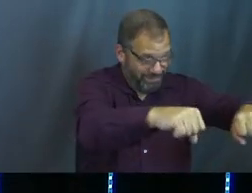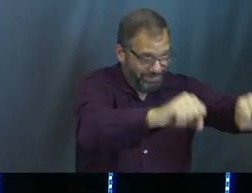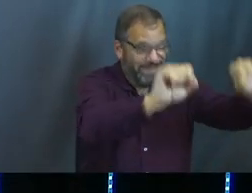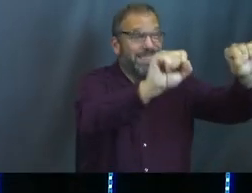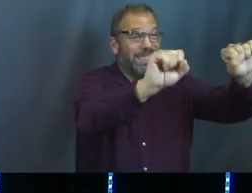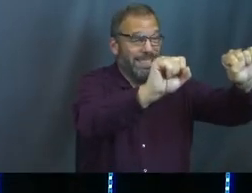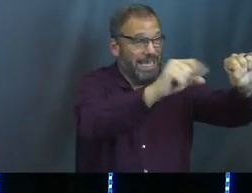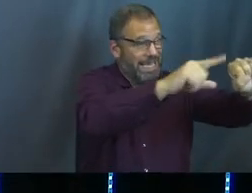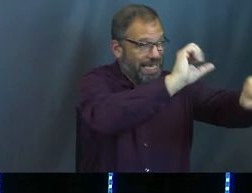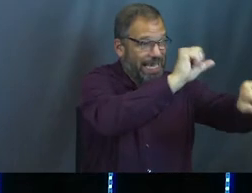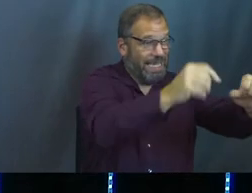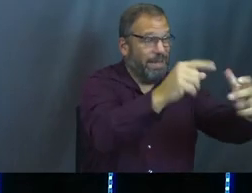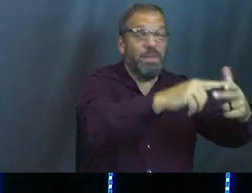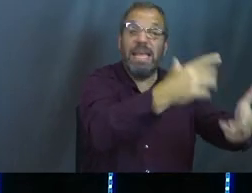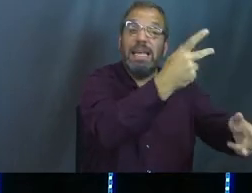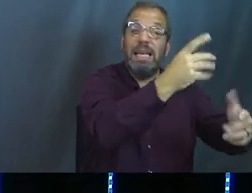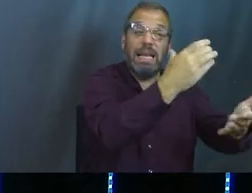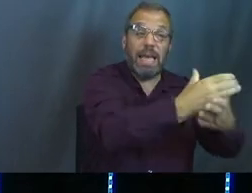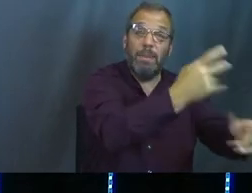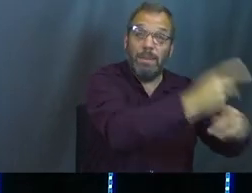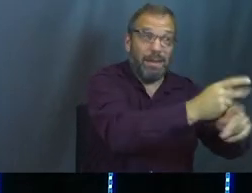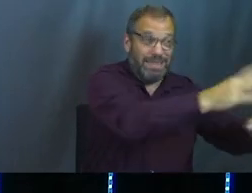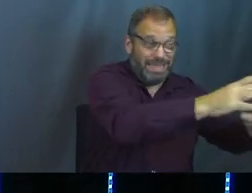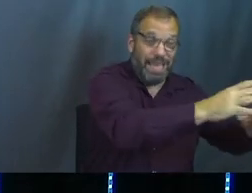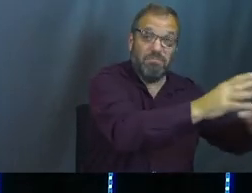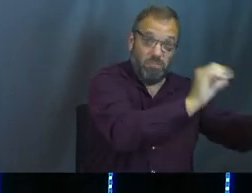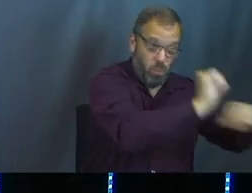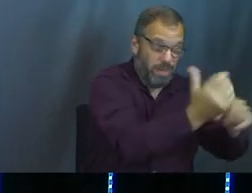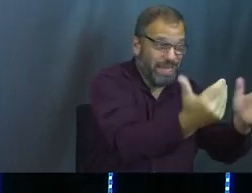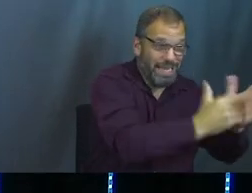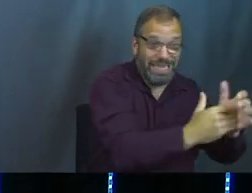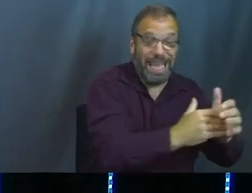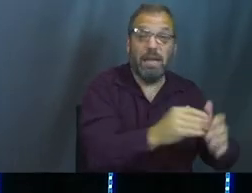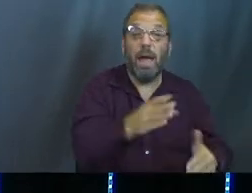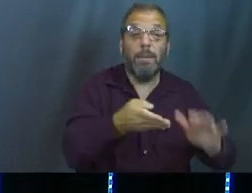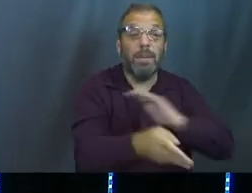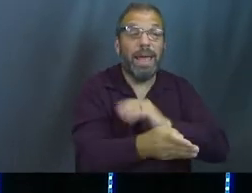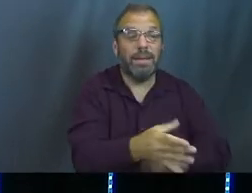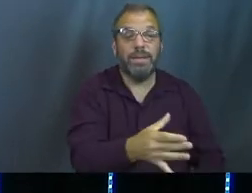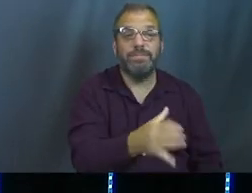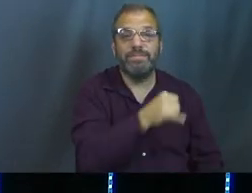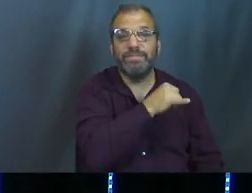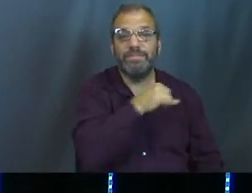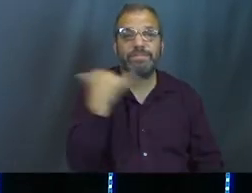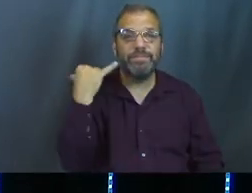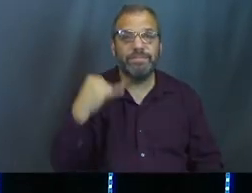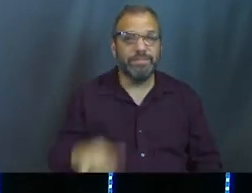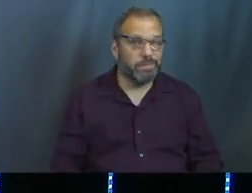cupbearer is restored and given his position back, but the baker was sentenced to death.